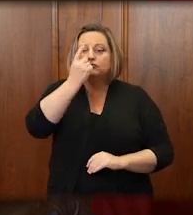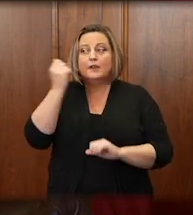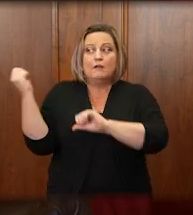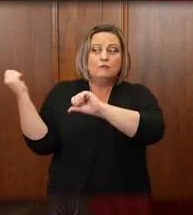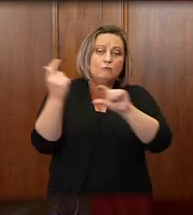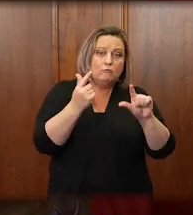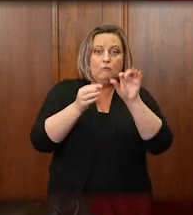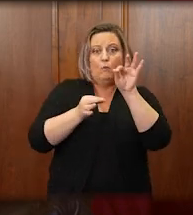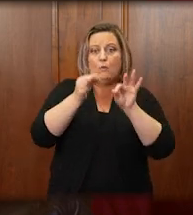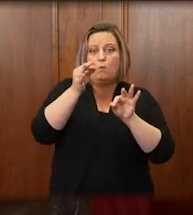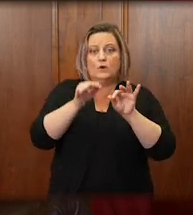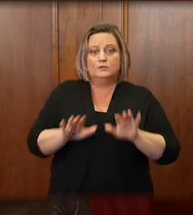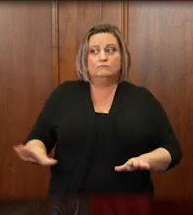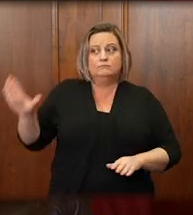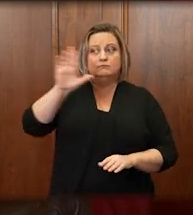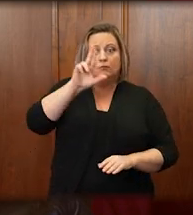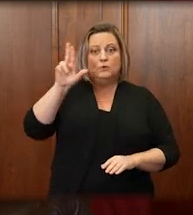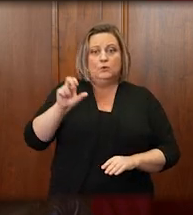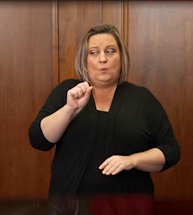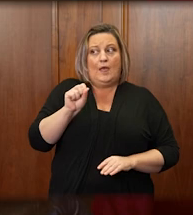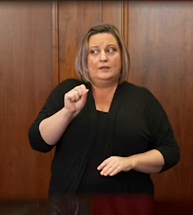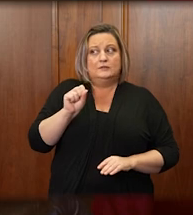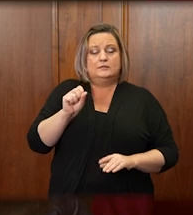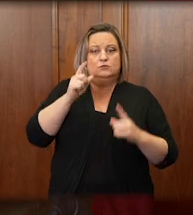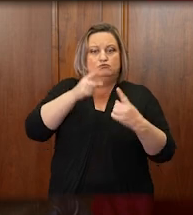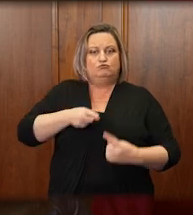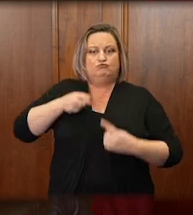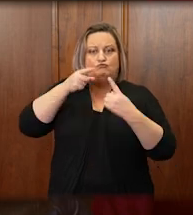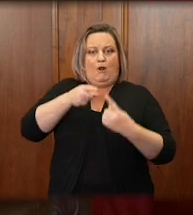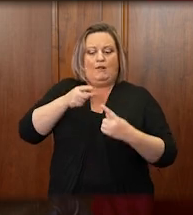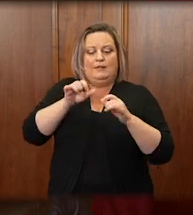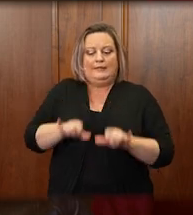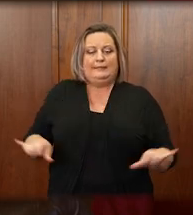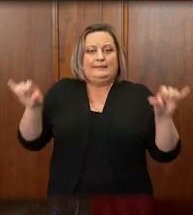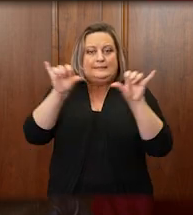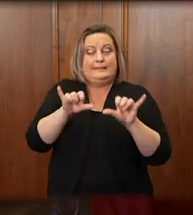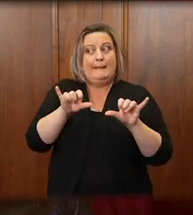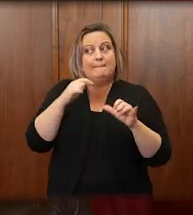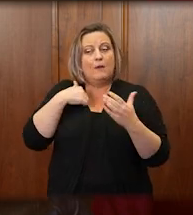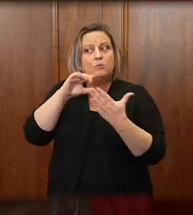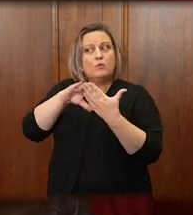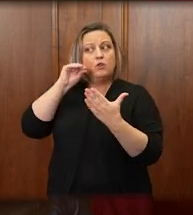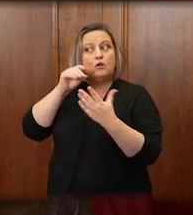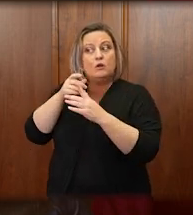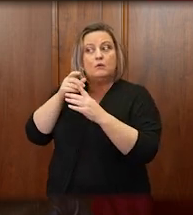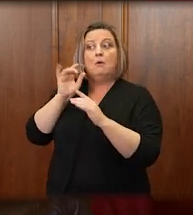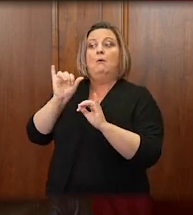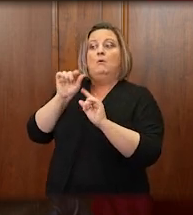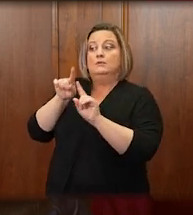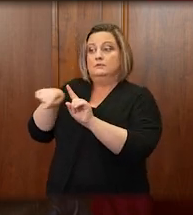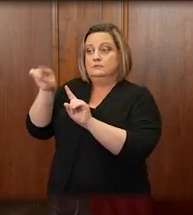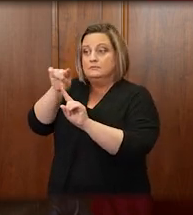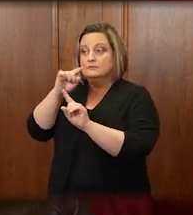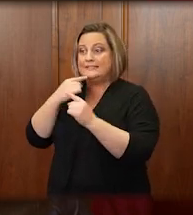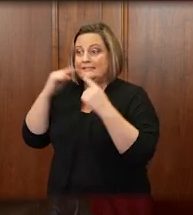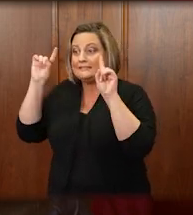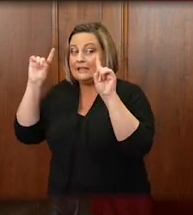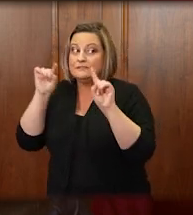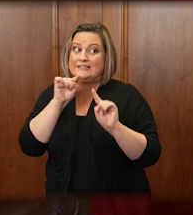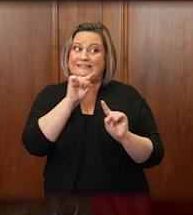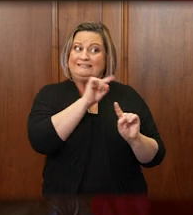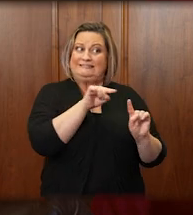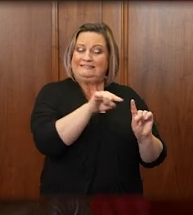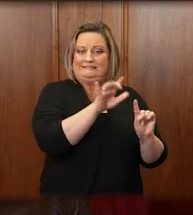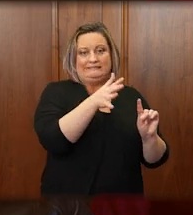and a great deal was learned from their successes and perhaps more from their failures. Each of our trial courts had